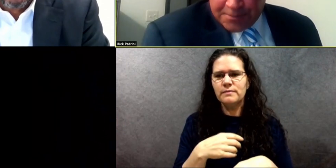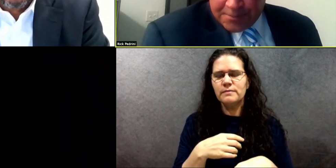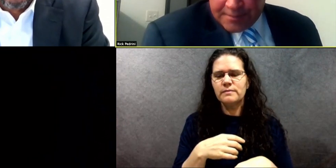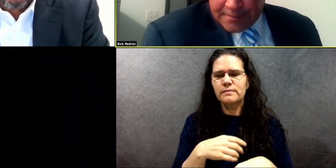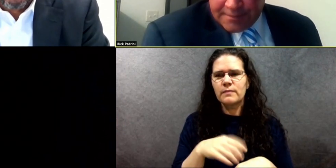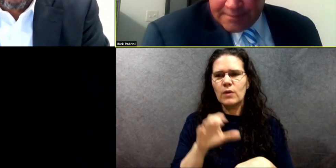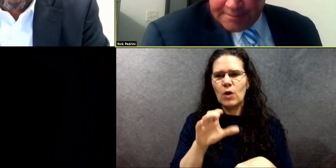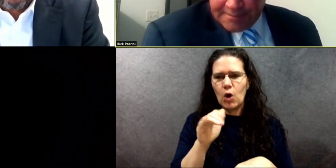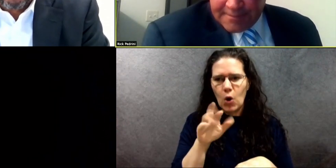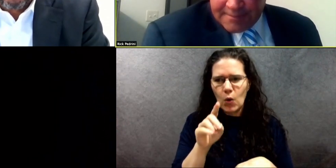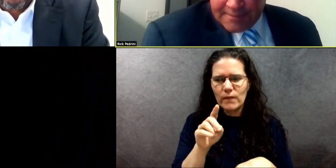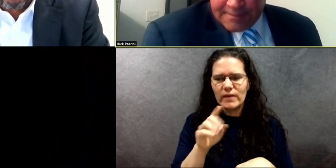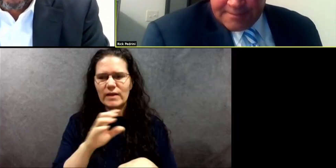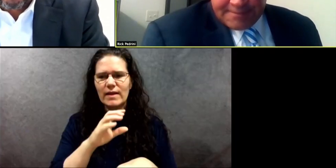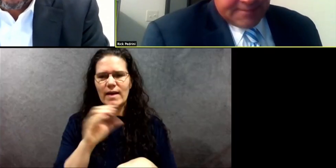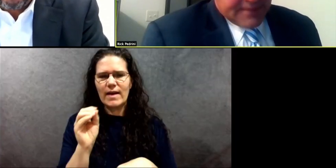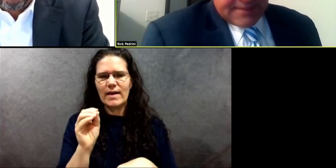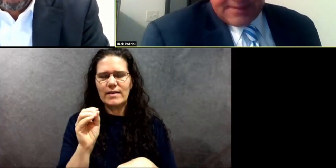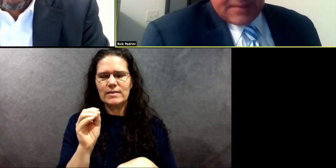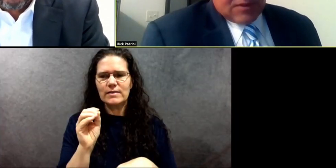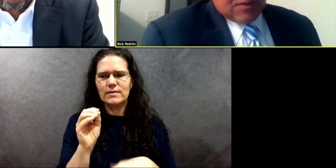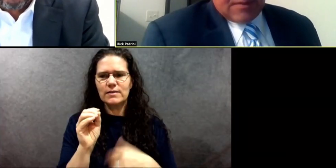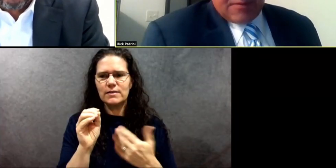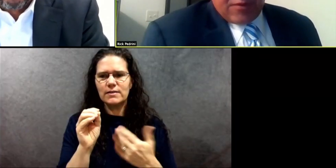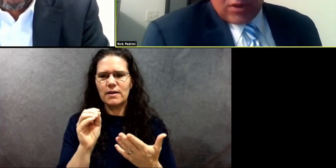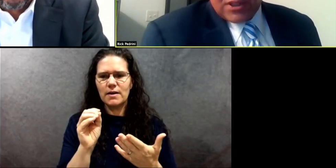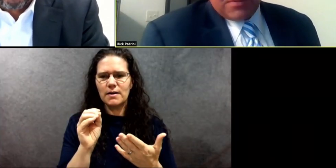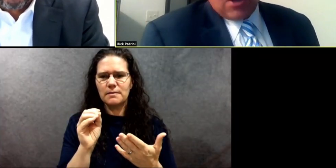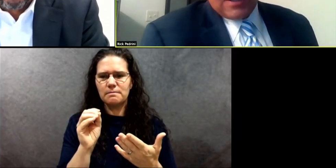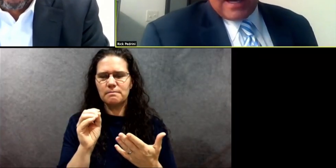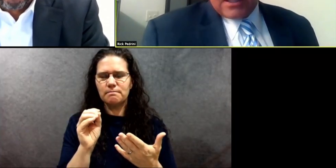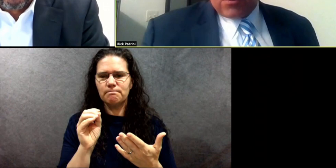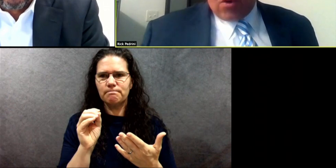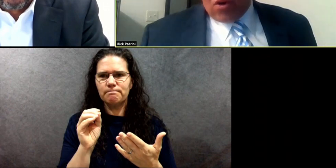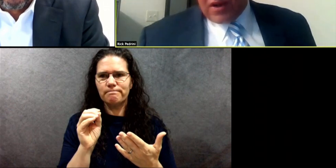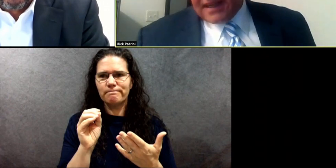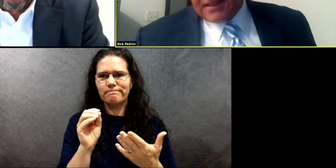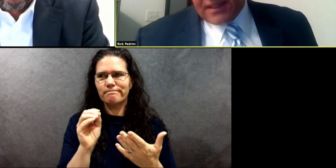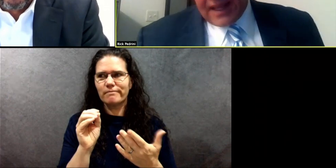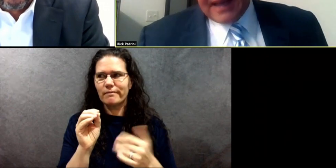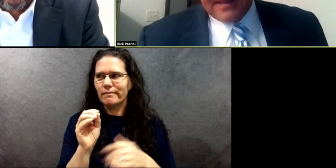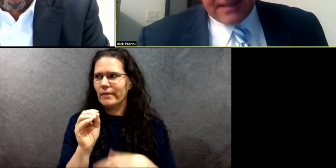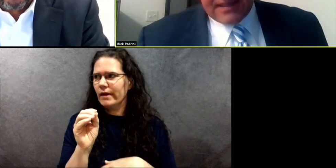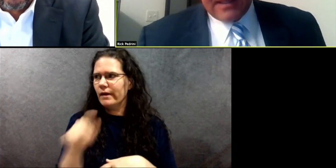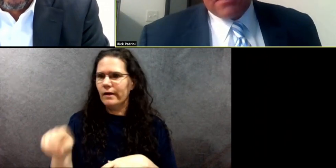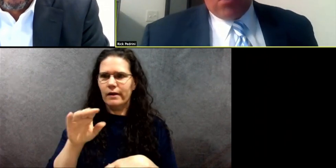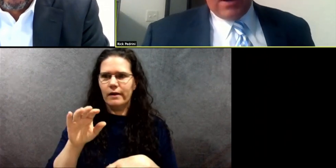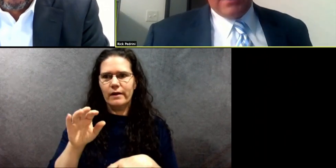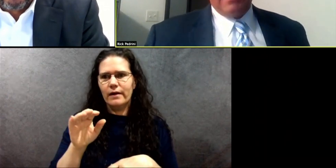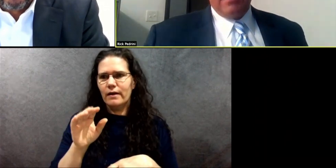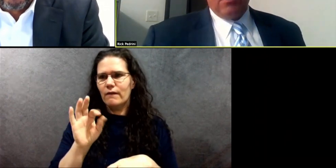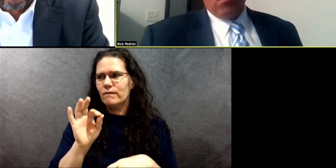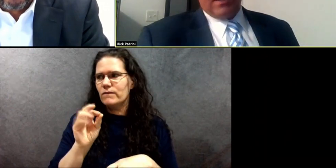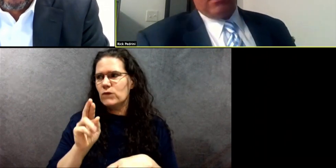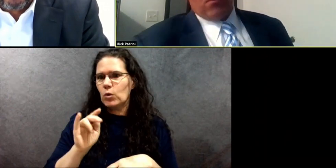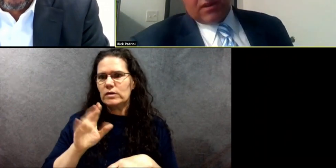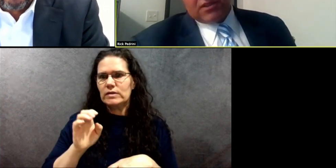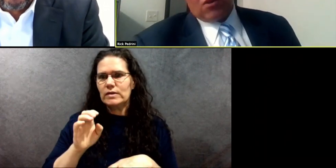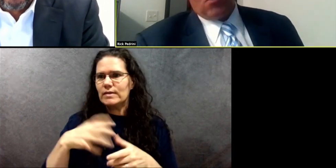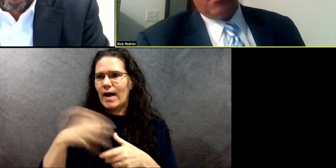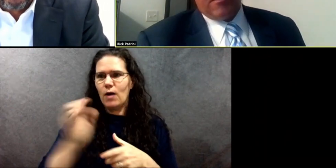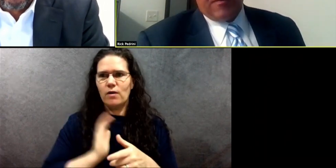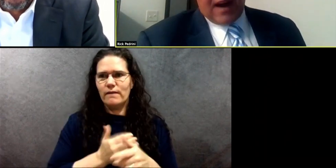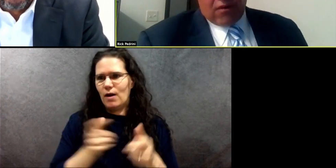forces beyond our control kind of delayed this to this point where